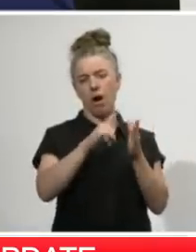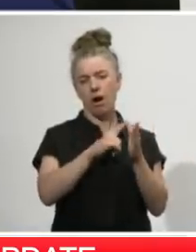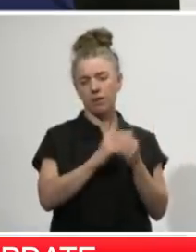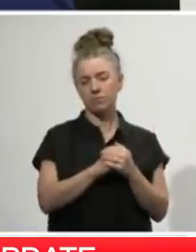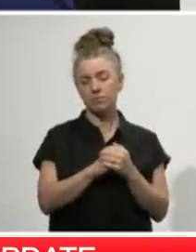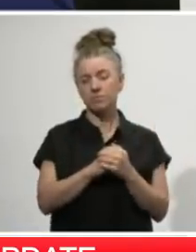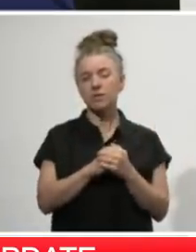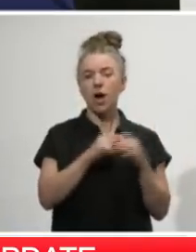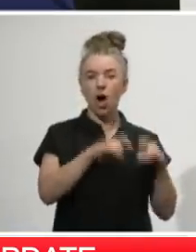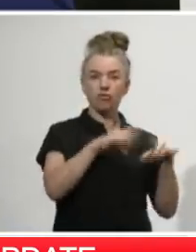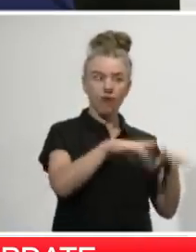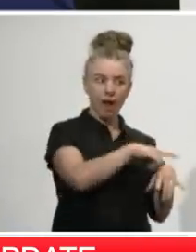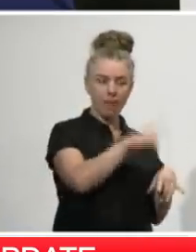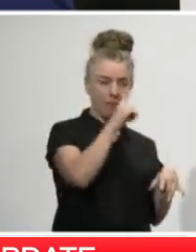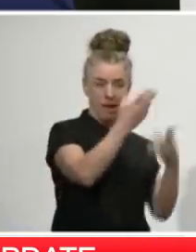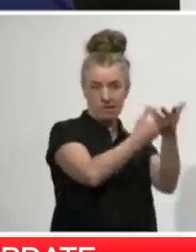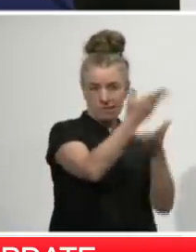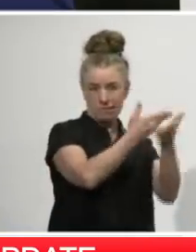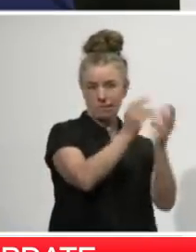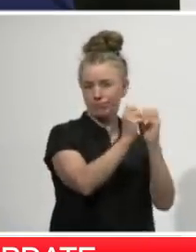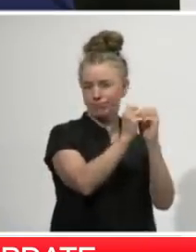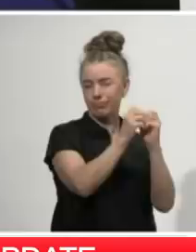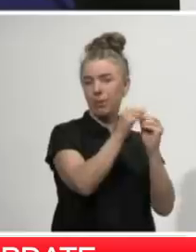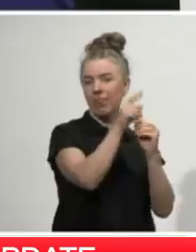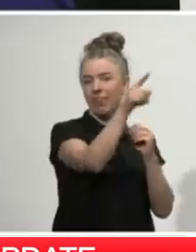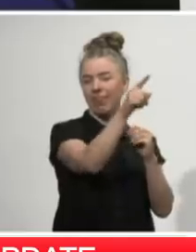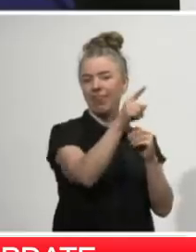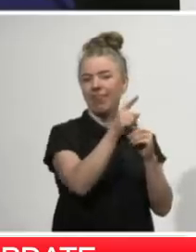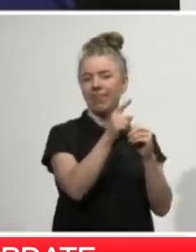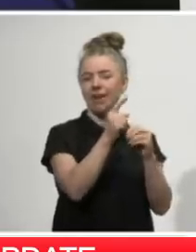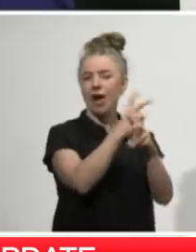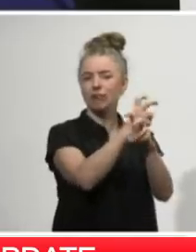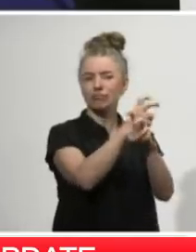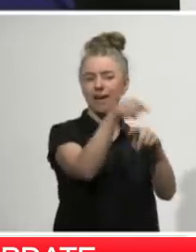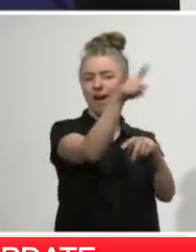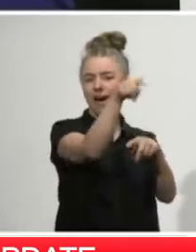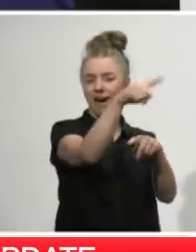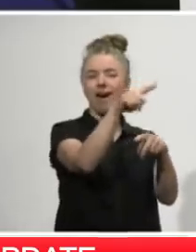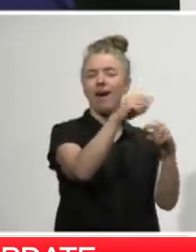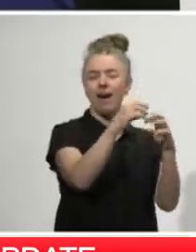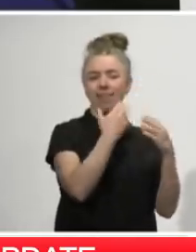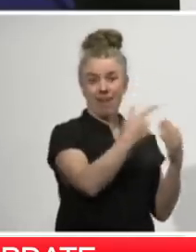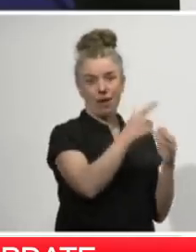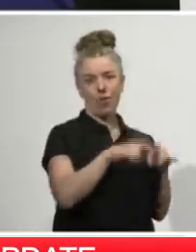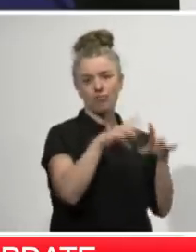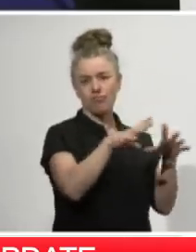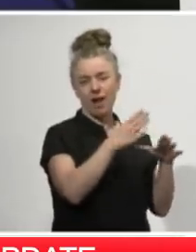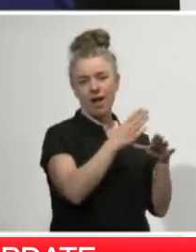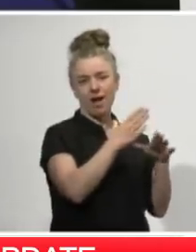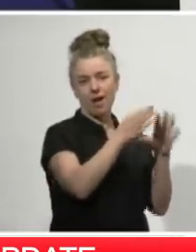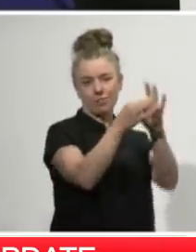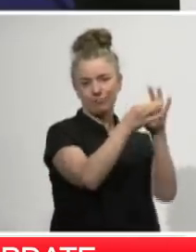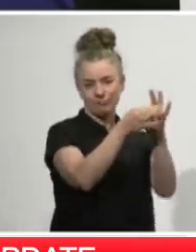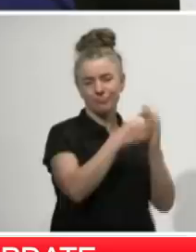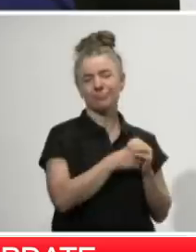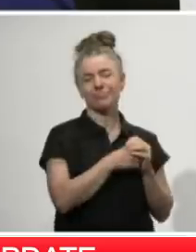closely with their Australian partners and we're really grateful for that partnership and for Australia's assistance there too. Together we collaborated with